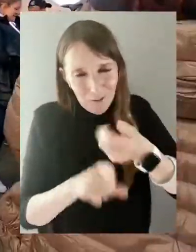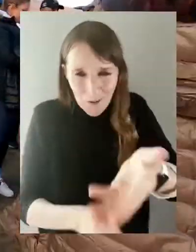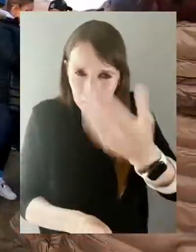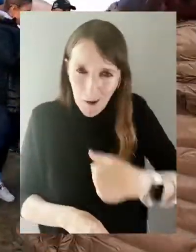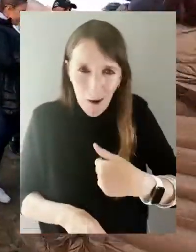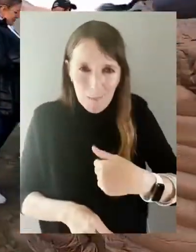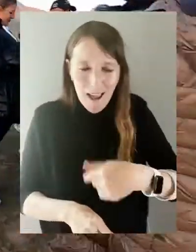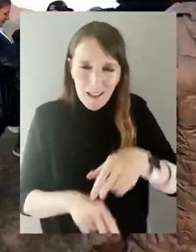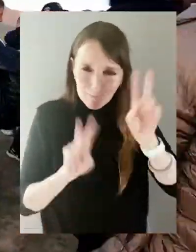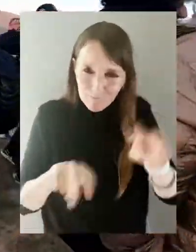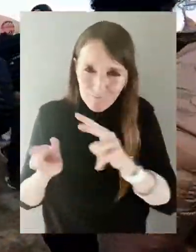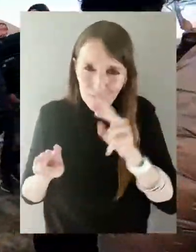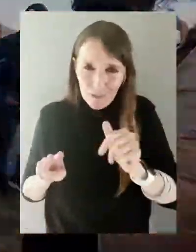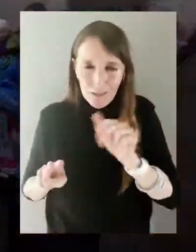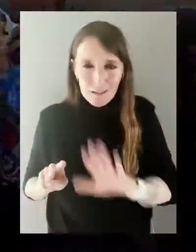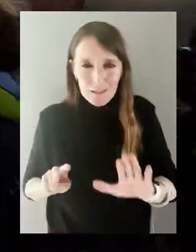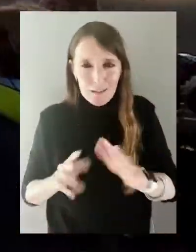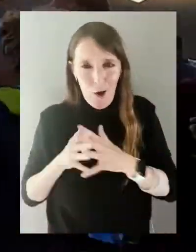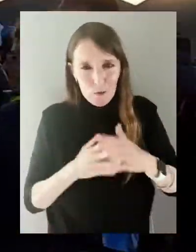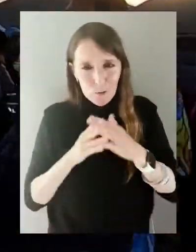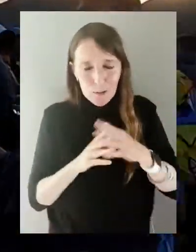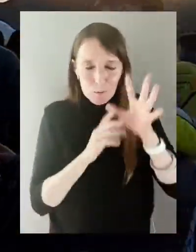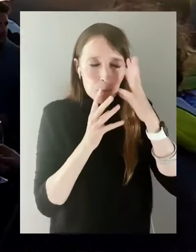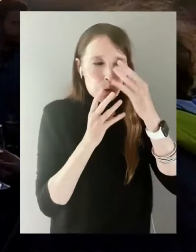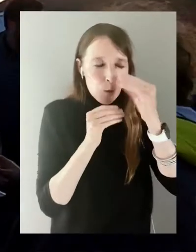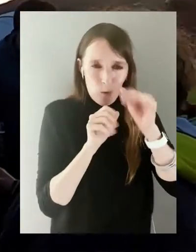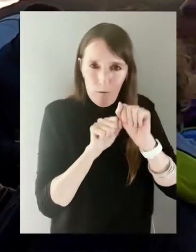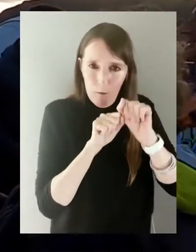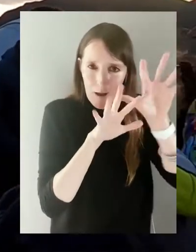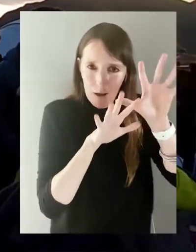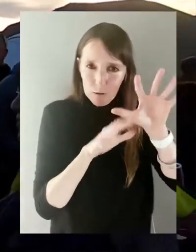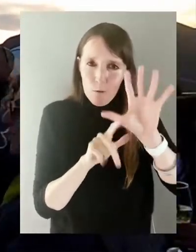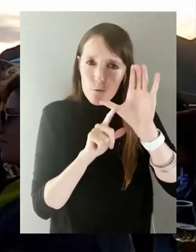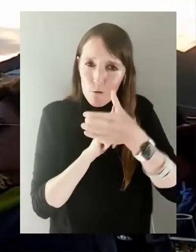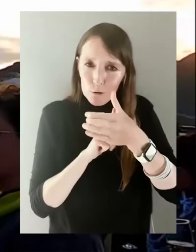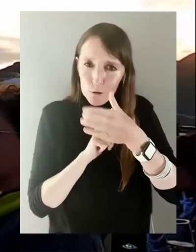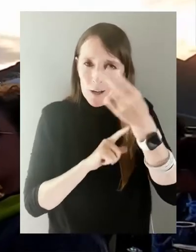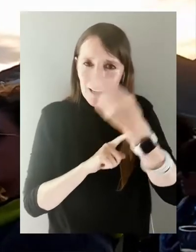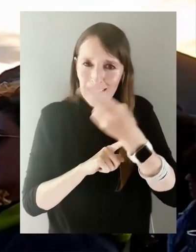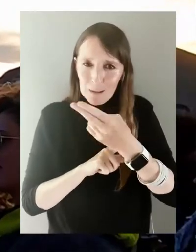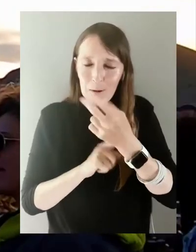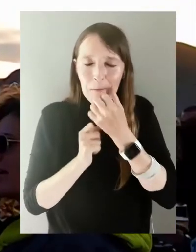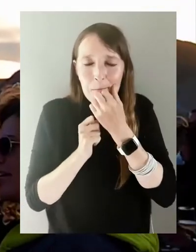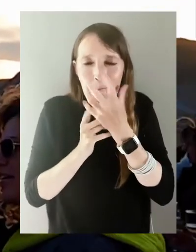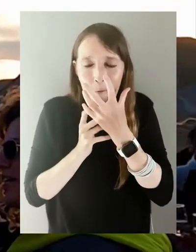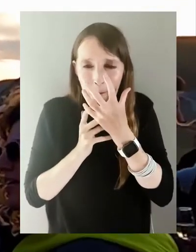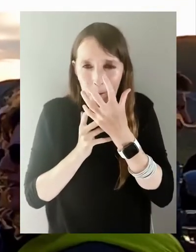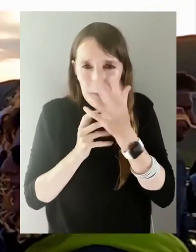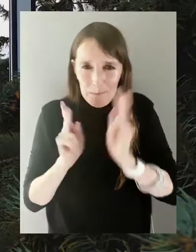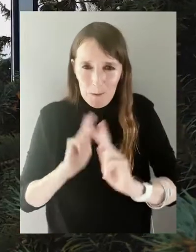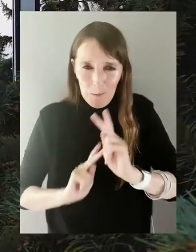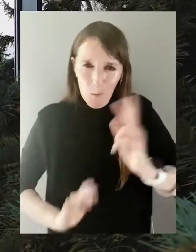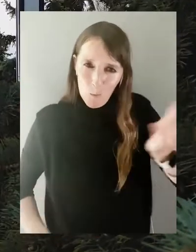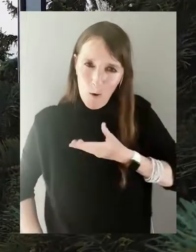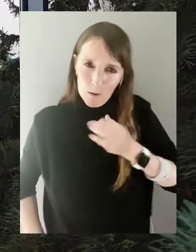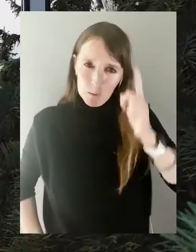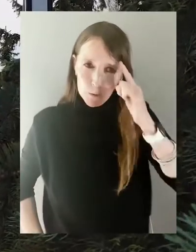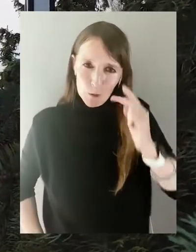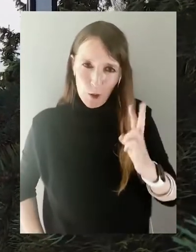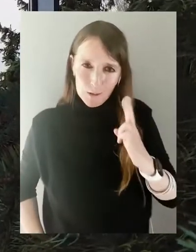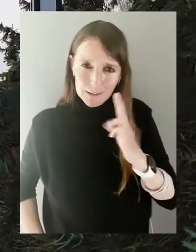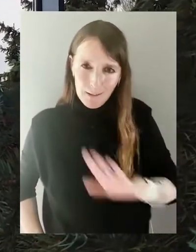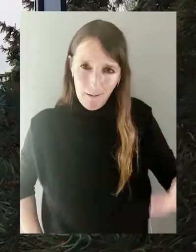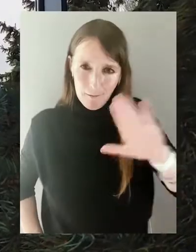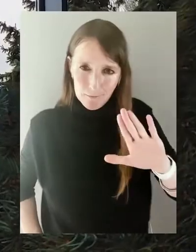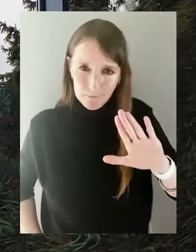Come and explore a country of amazing landscapes, culture, history and hospitable people. Welcome to